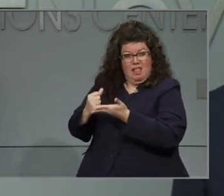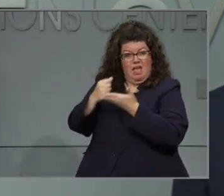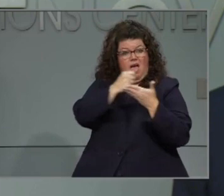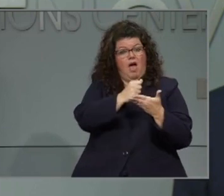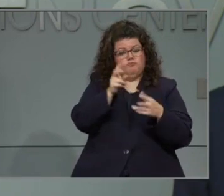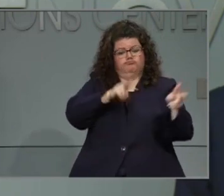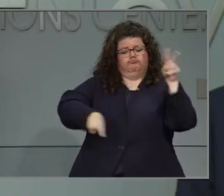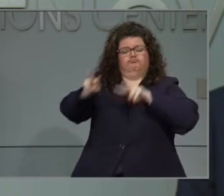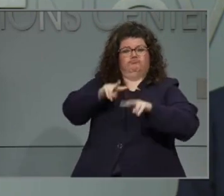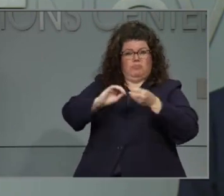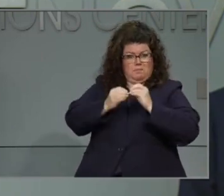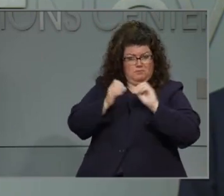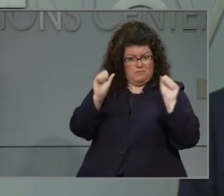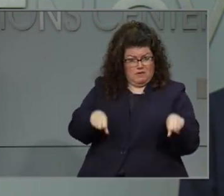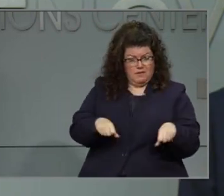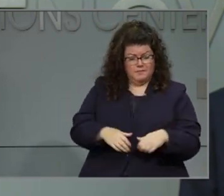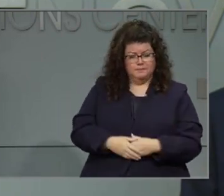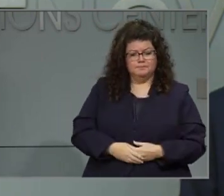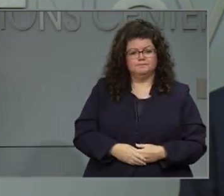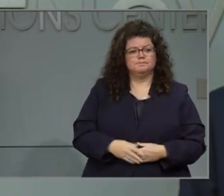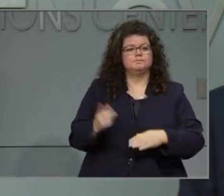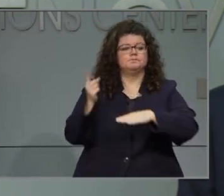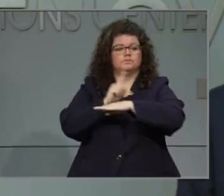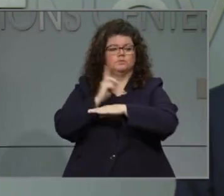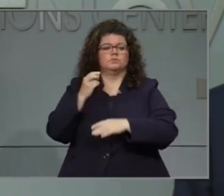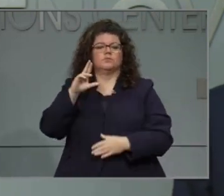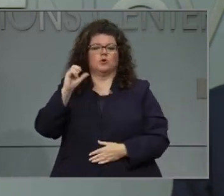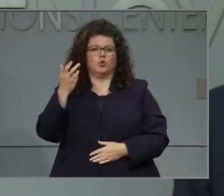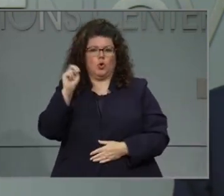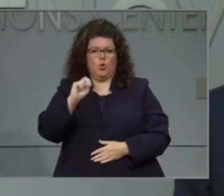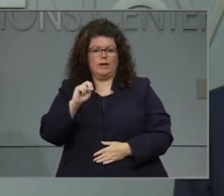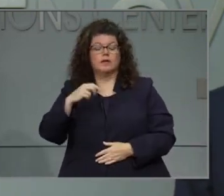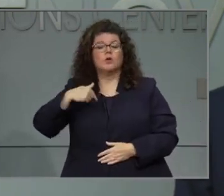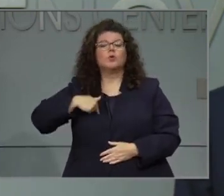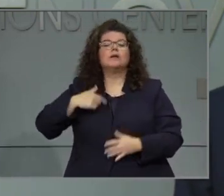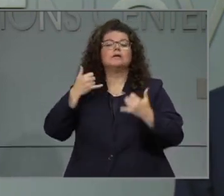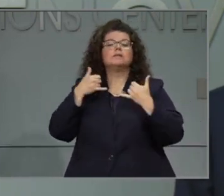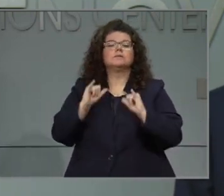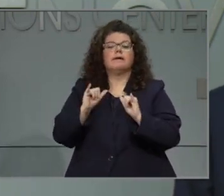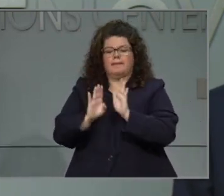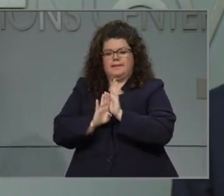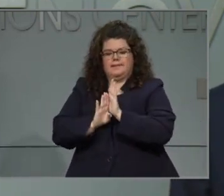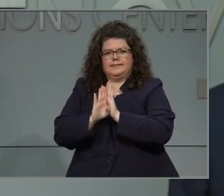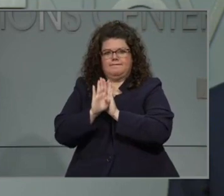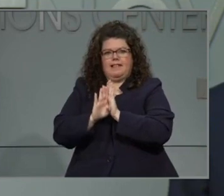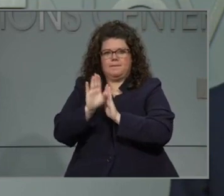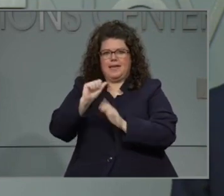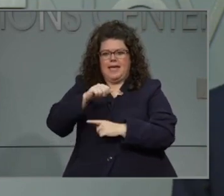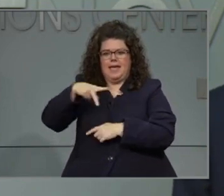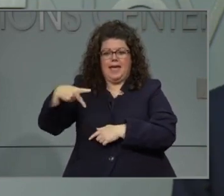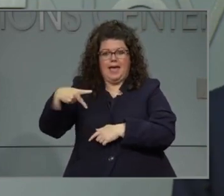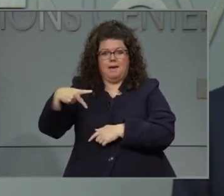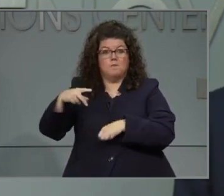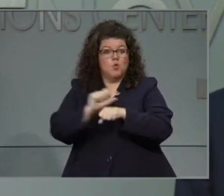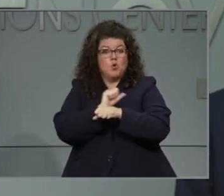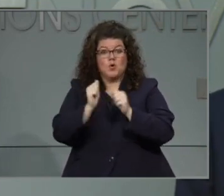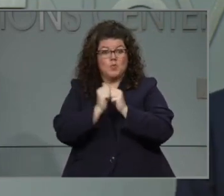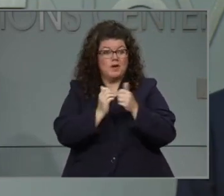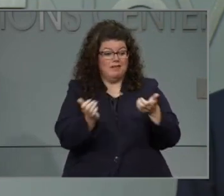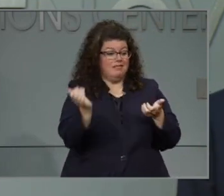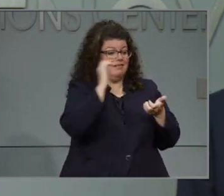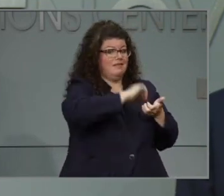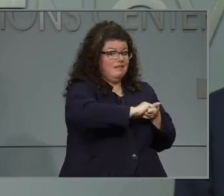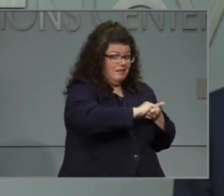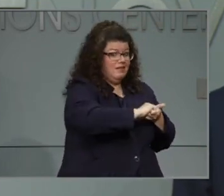something that we're, right now we are in the beta test version of. We're working with a number of our university and college partners in testing